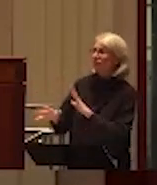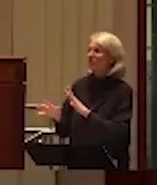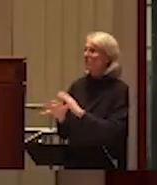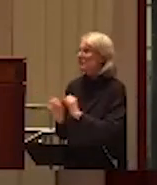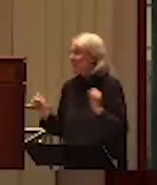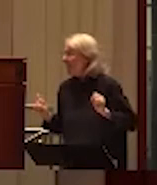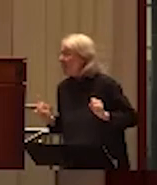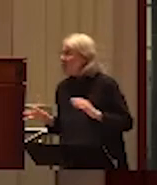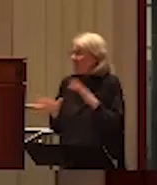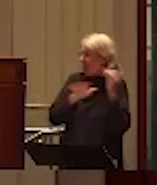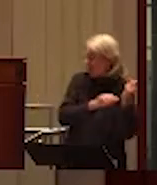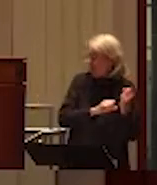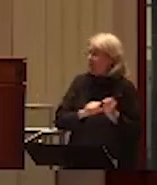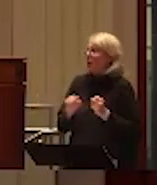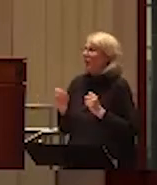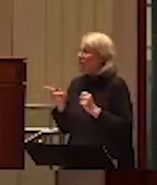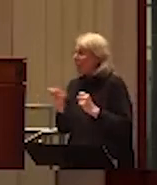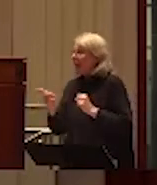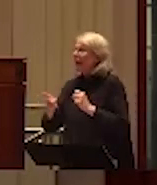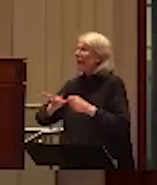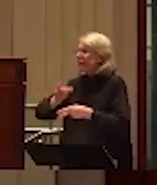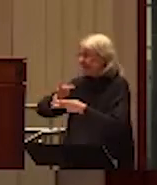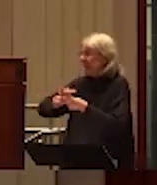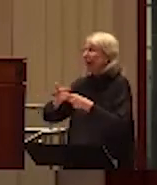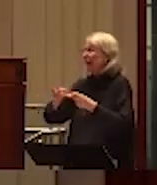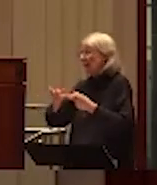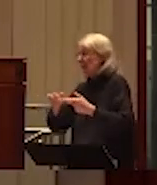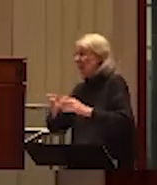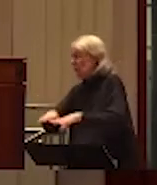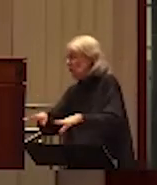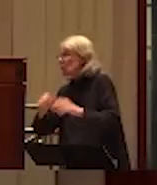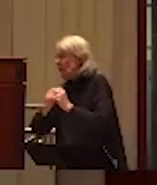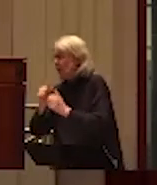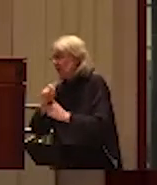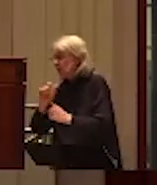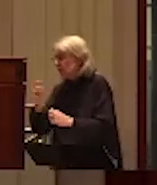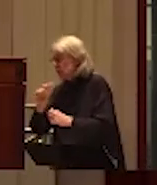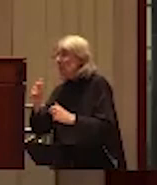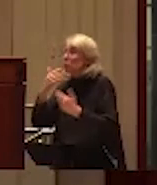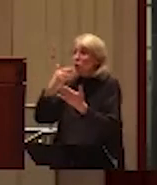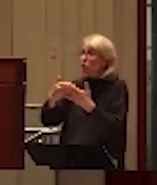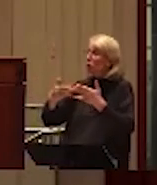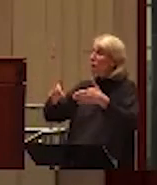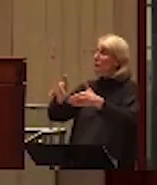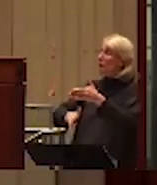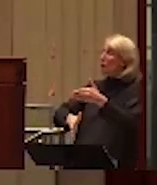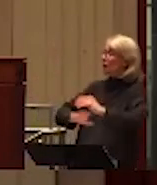co-parent their children together and so on. And it turned out to be a good result. But that's just an anecdotal story of how